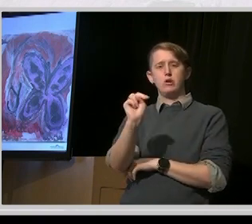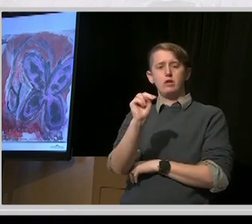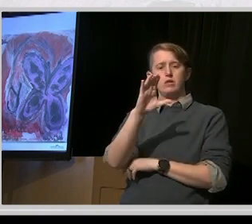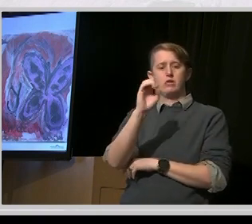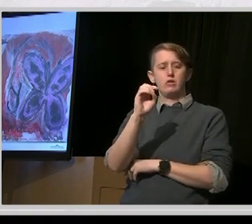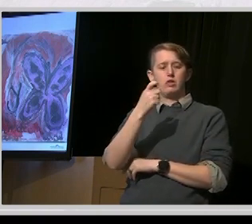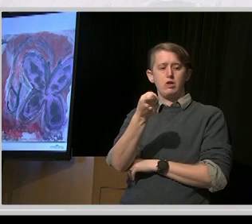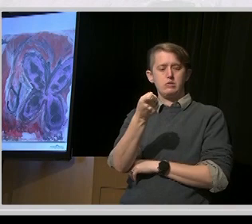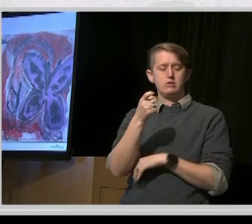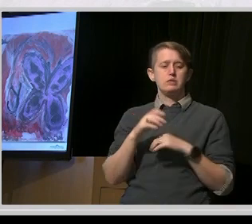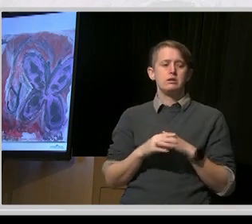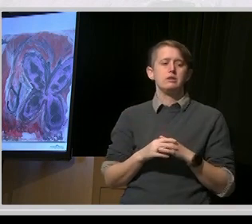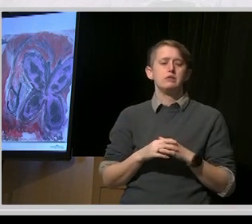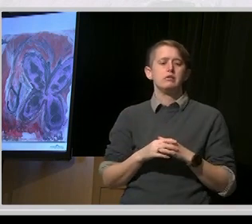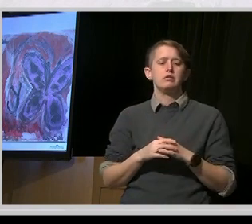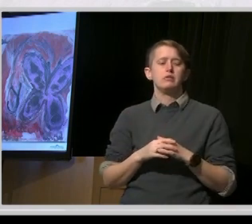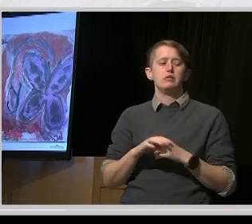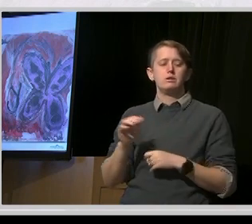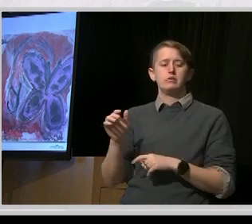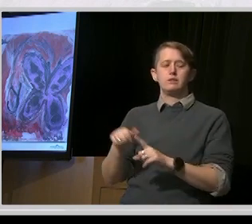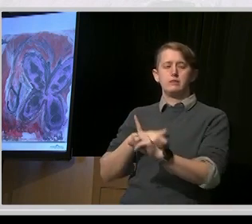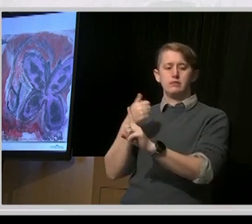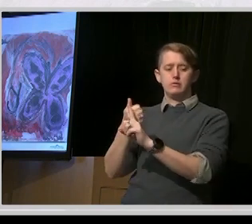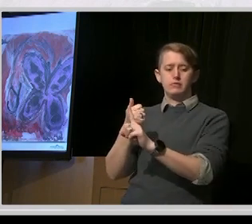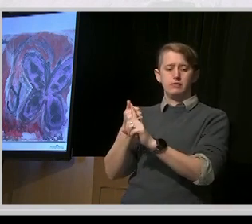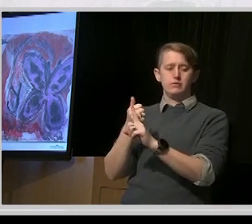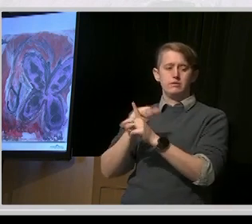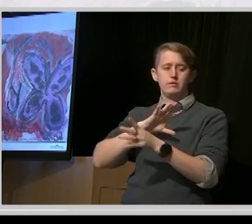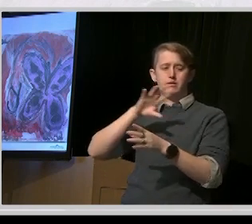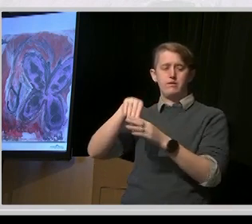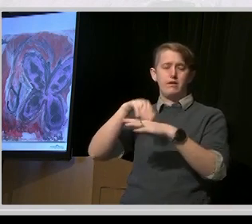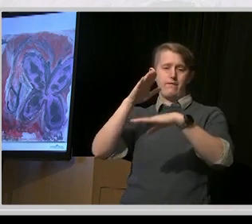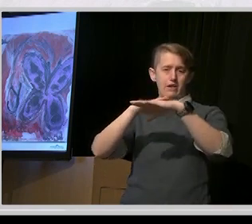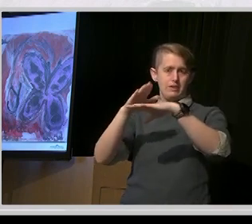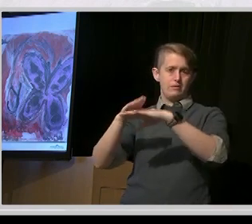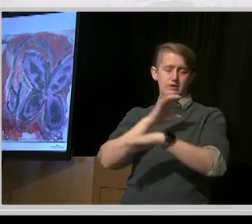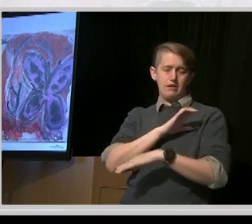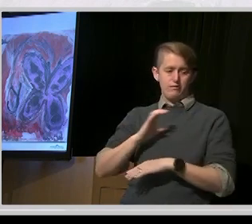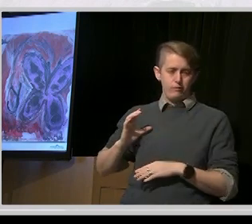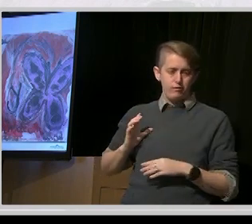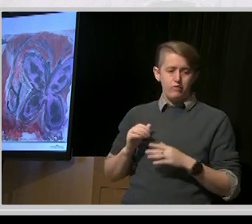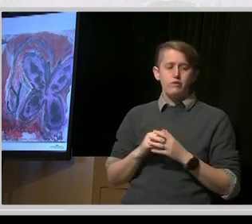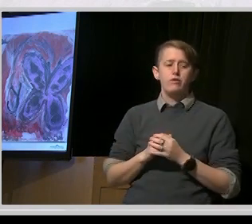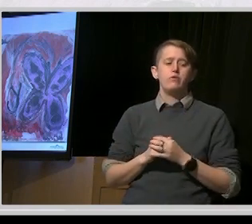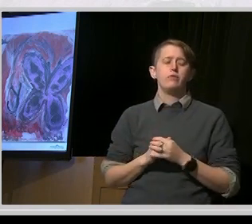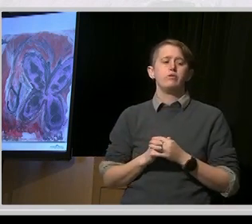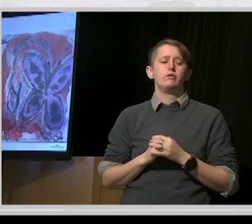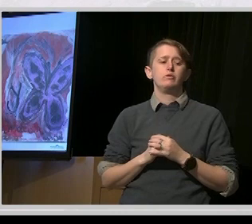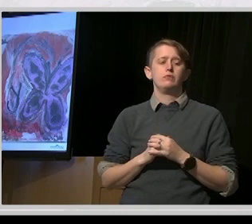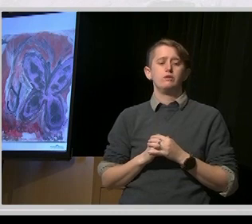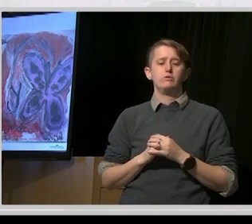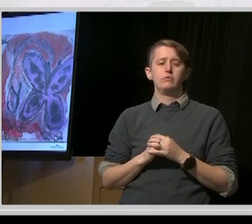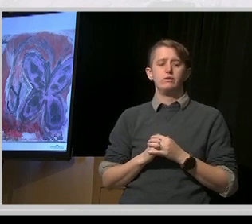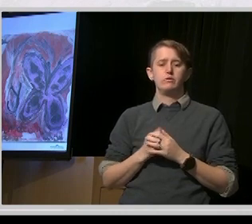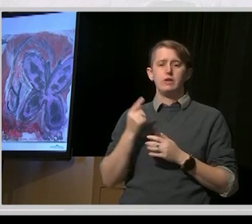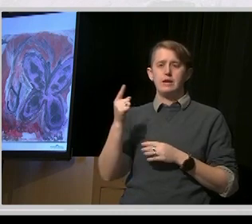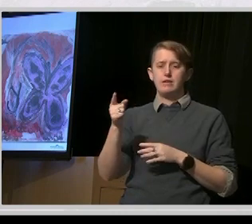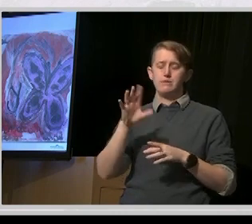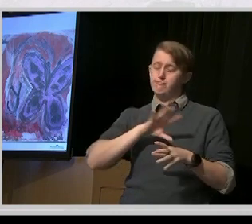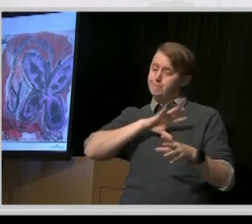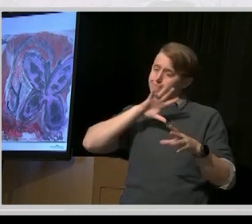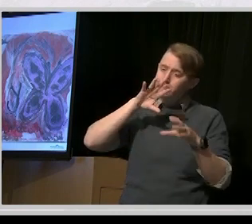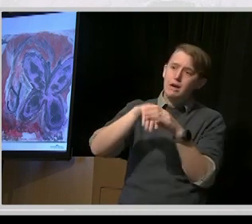the Department's Disability Advisory Council or committee. He was a great contributor to the development of the remedy.